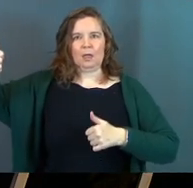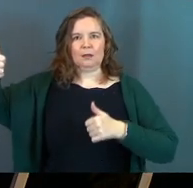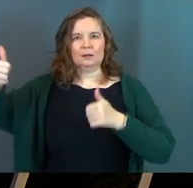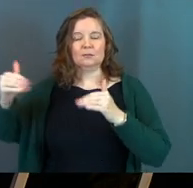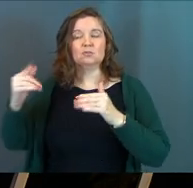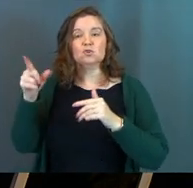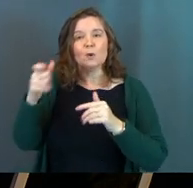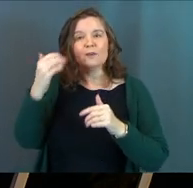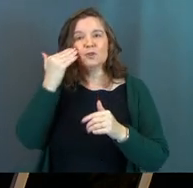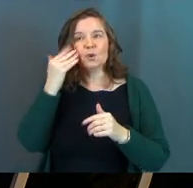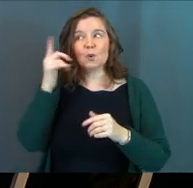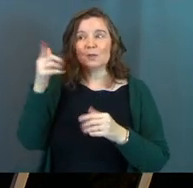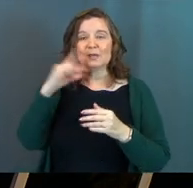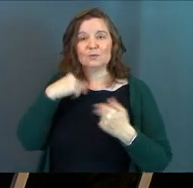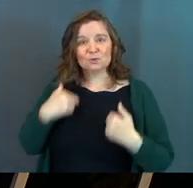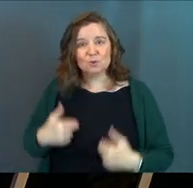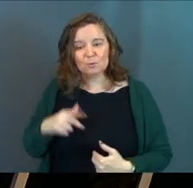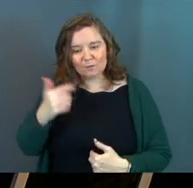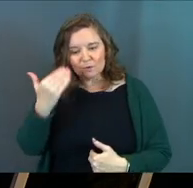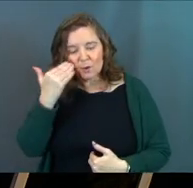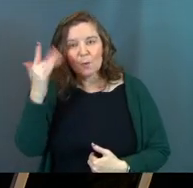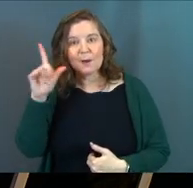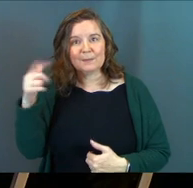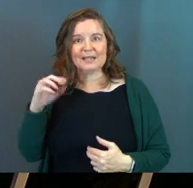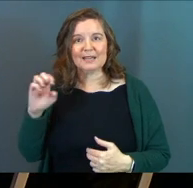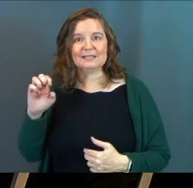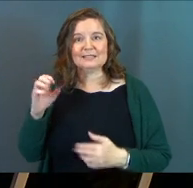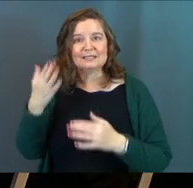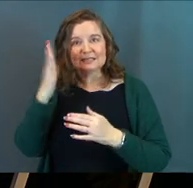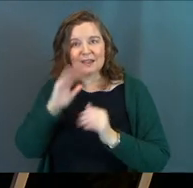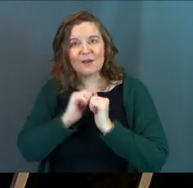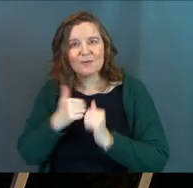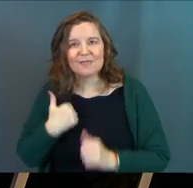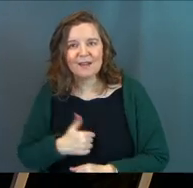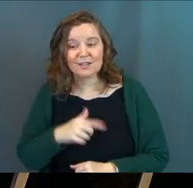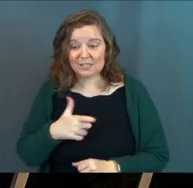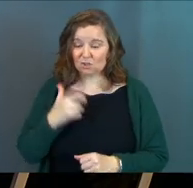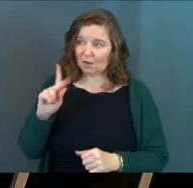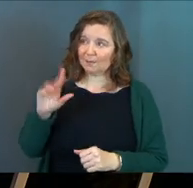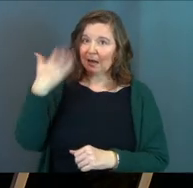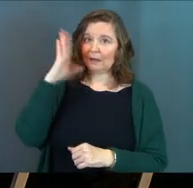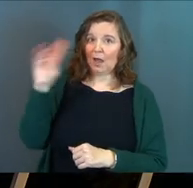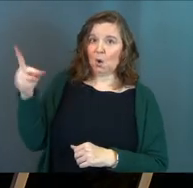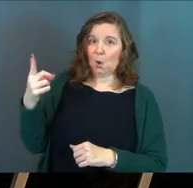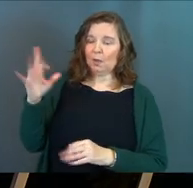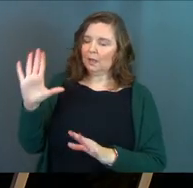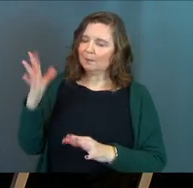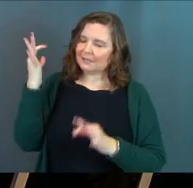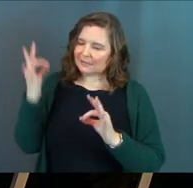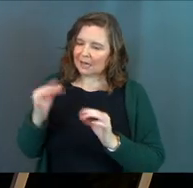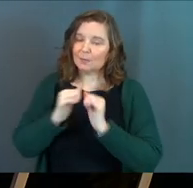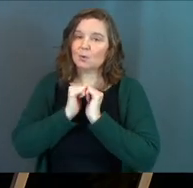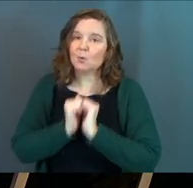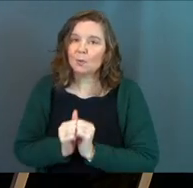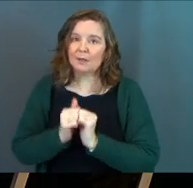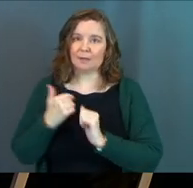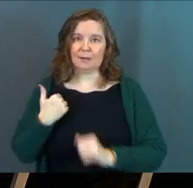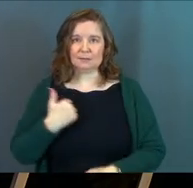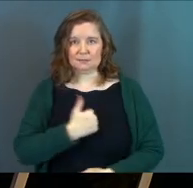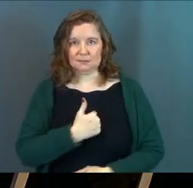So you've got to know he was human because he's Emmanuel. He could have just been God. He chose to be God with us